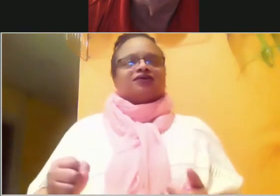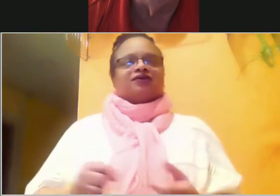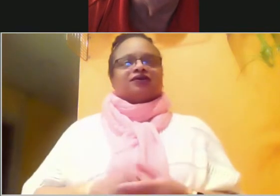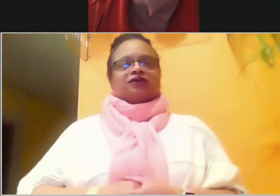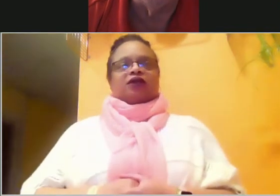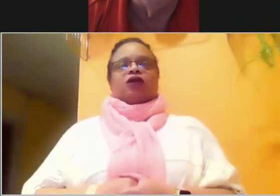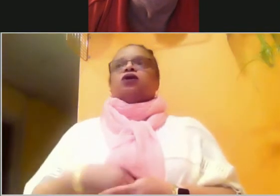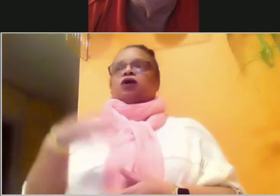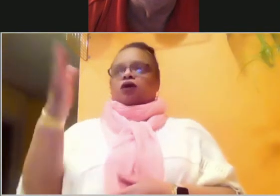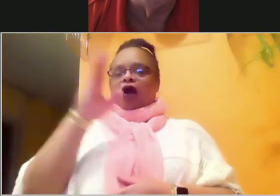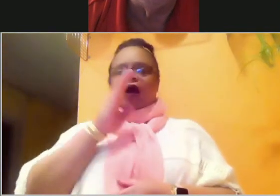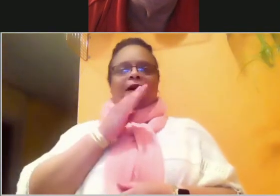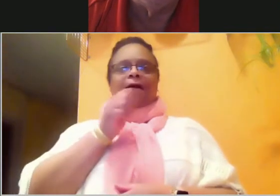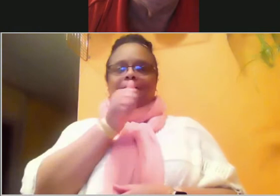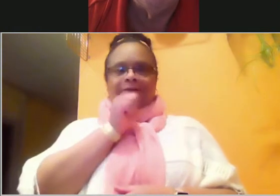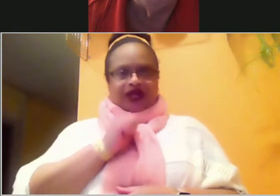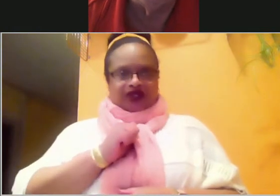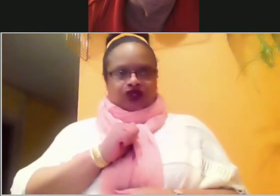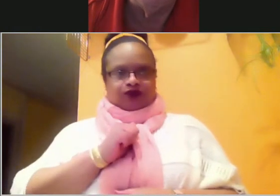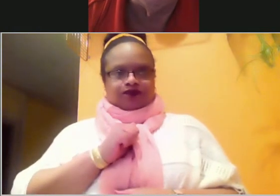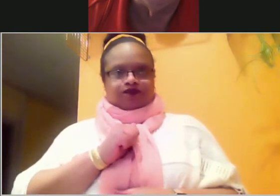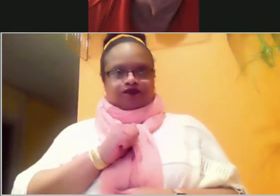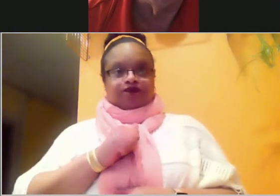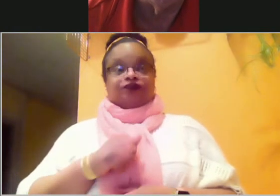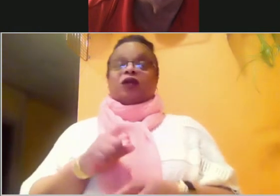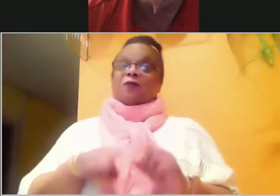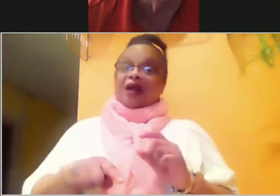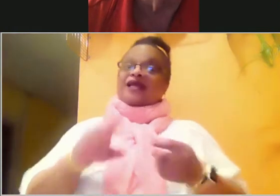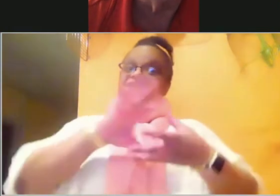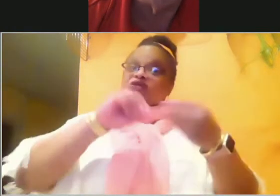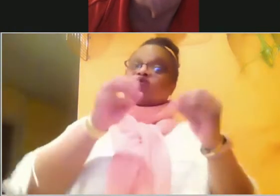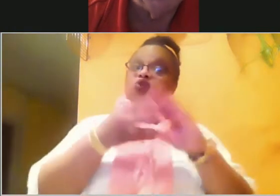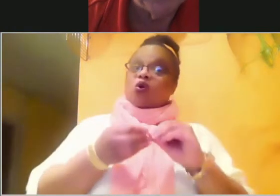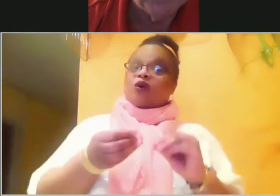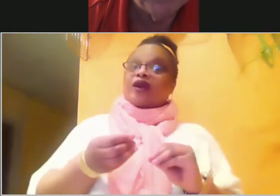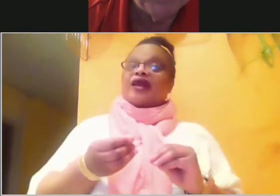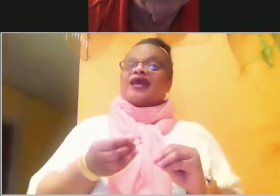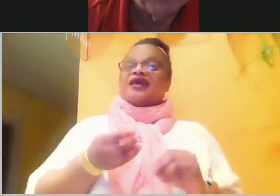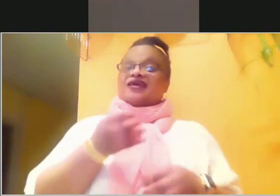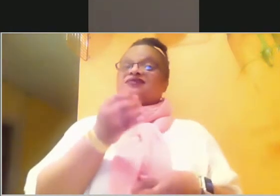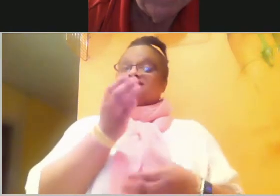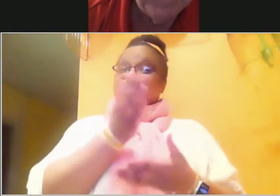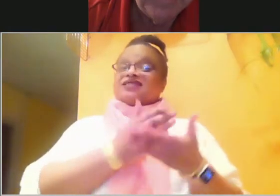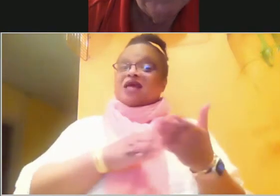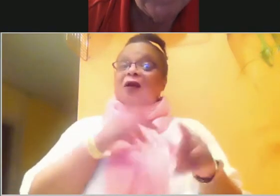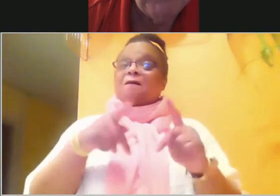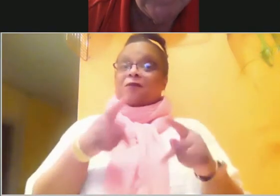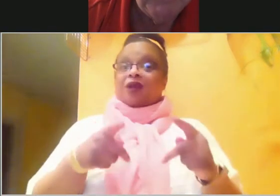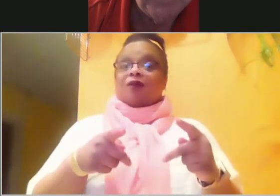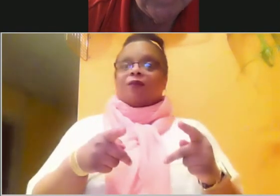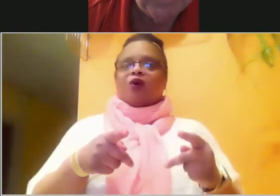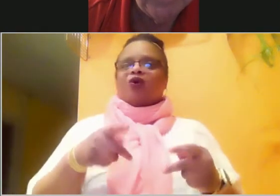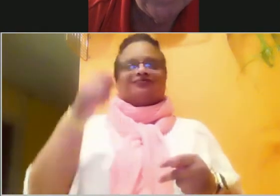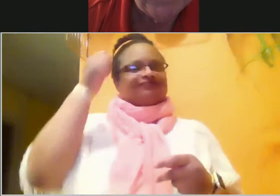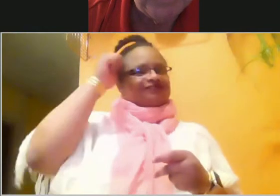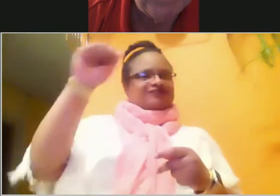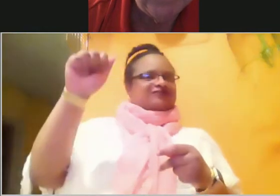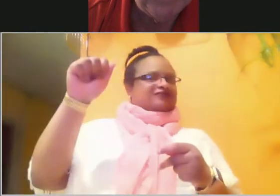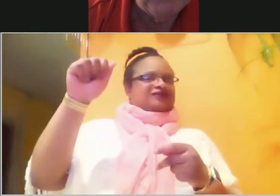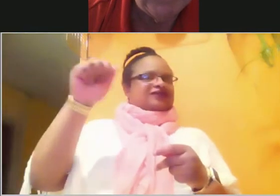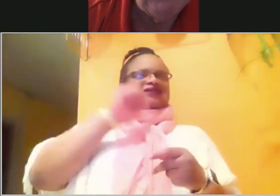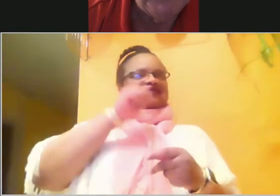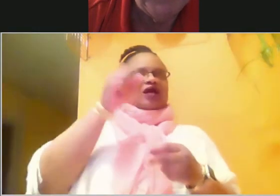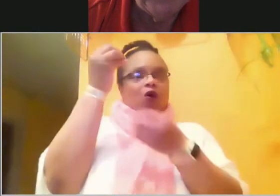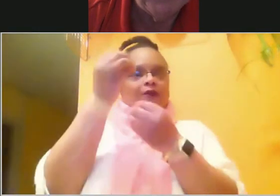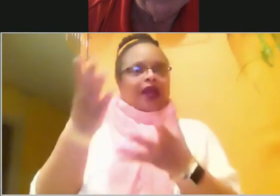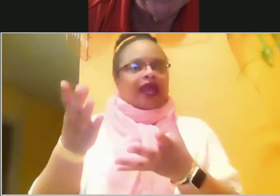some that were told not to do things that he did and God disciplined him as you will read Joshua as it goes along. But I really want to understand,